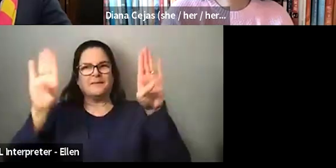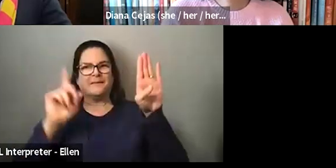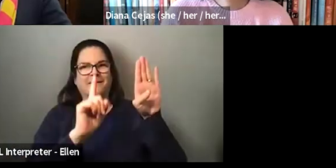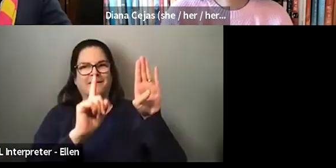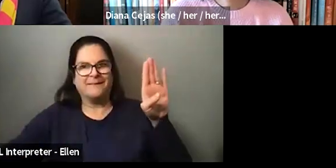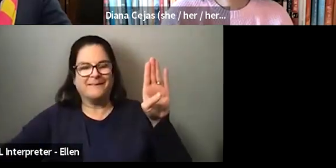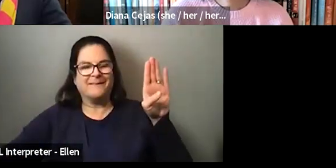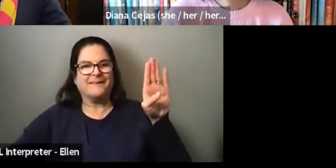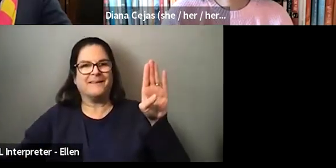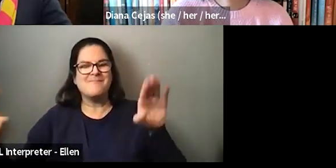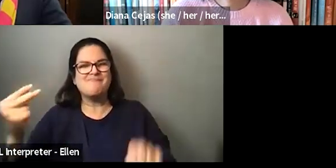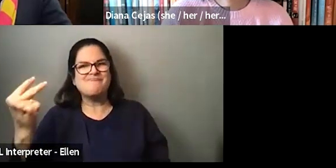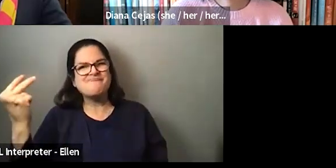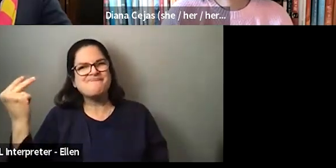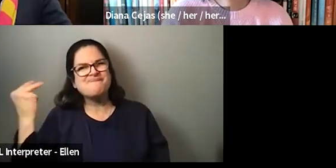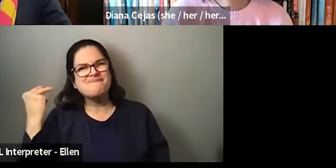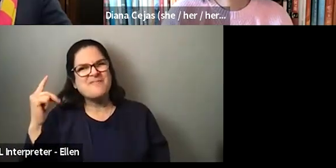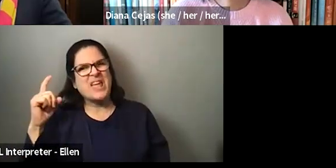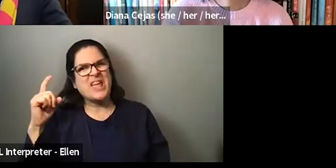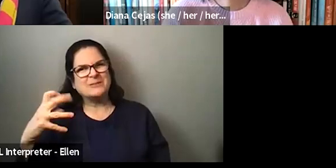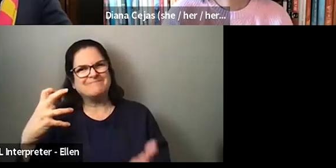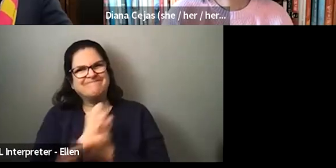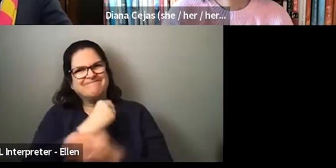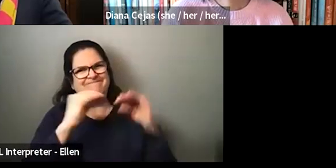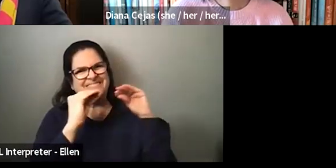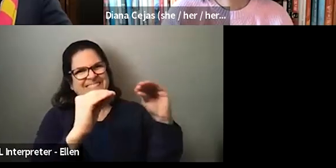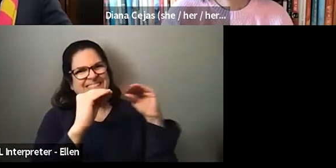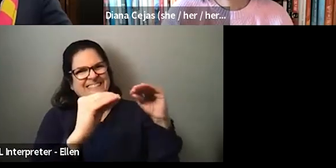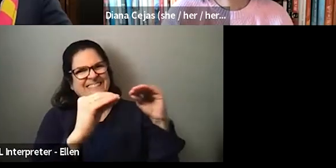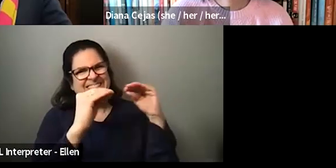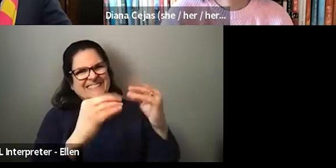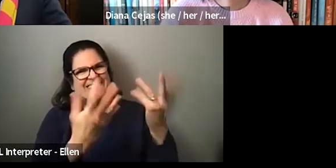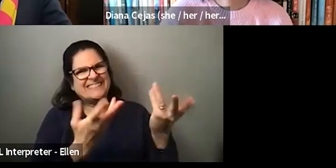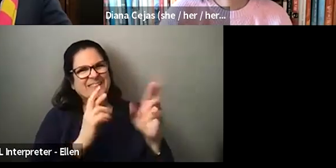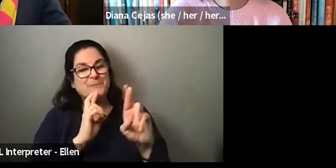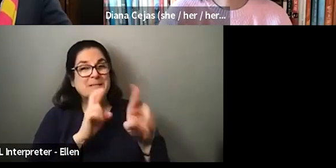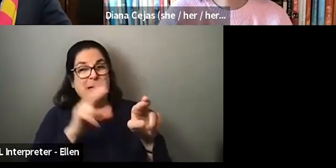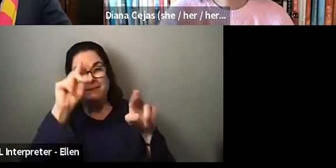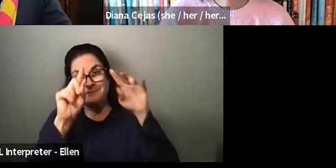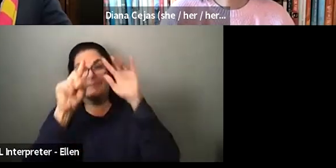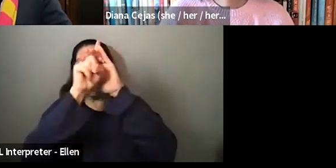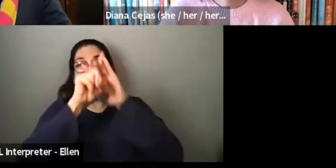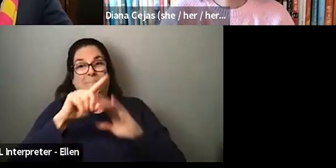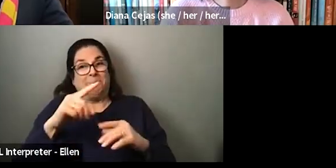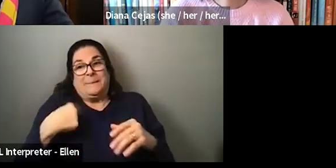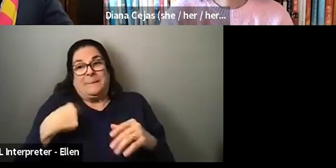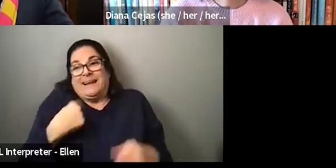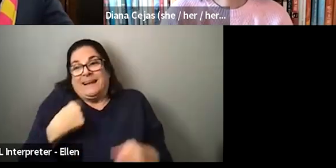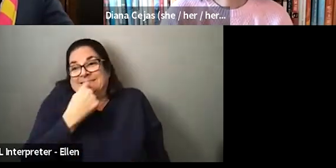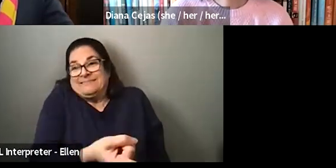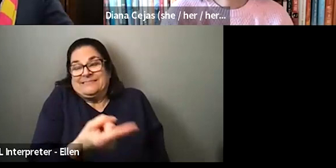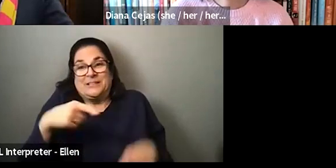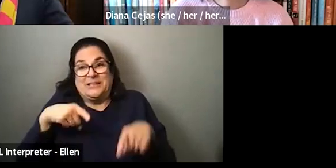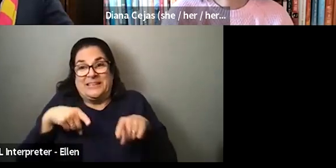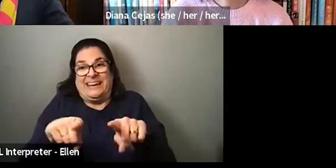I have used that in some sort of like teaching moment? Like that was the response that like came to me at that moment in an elevator when this